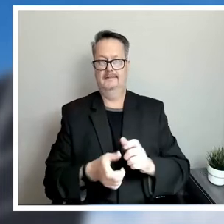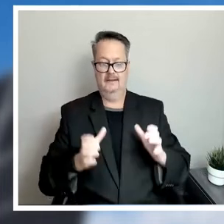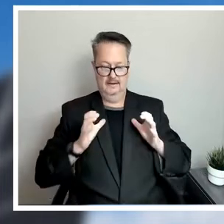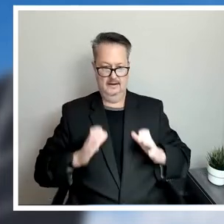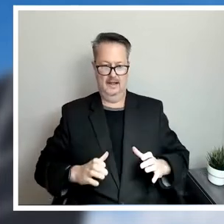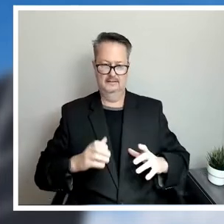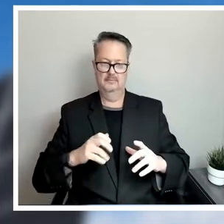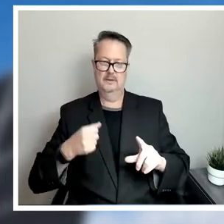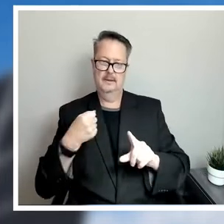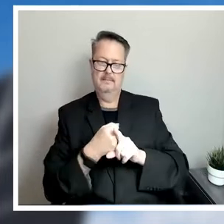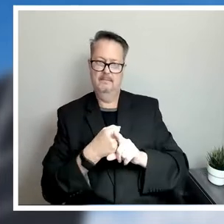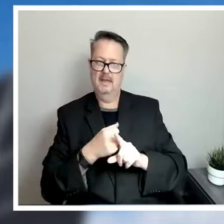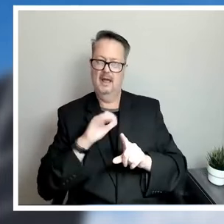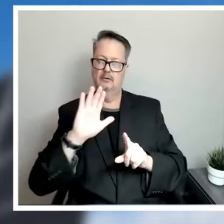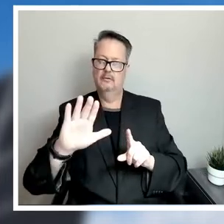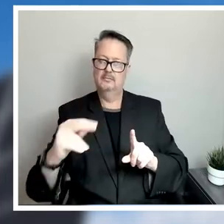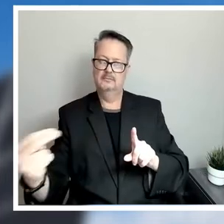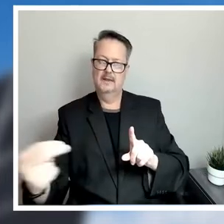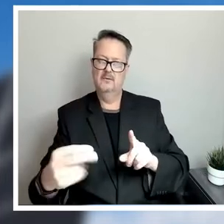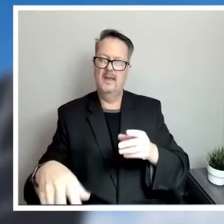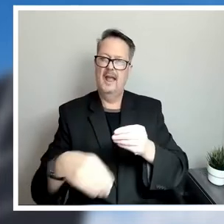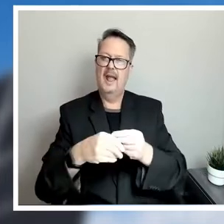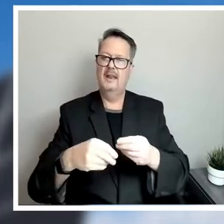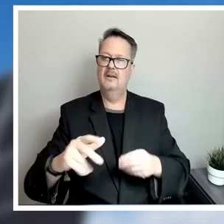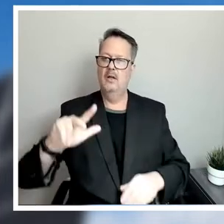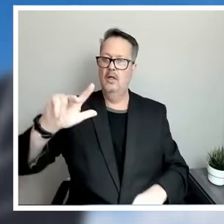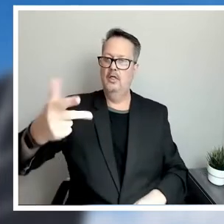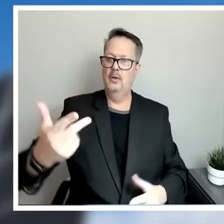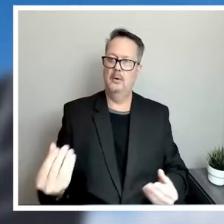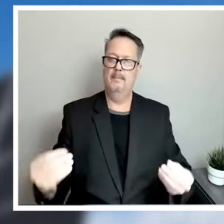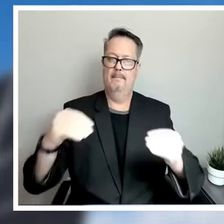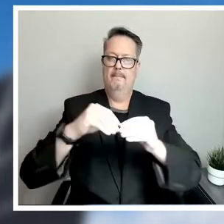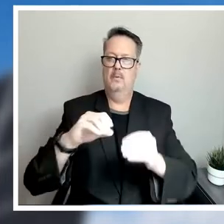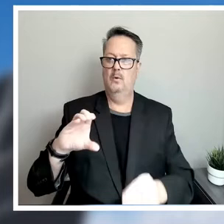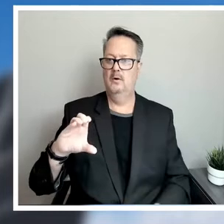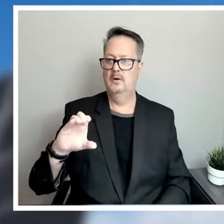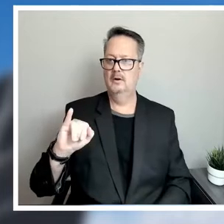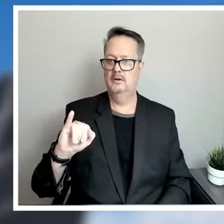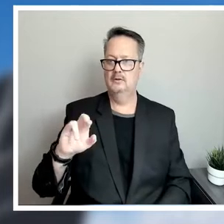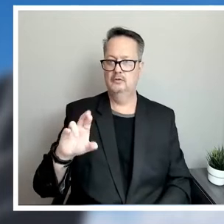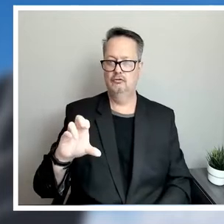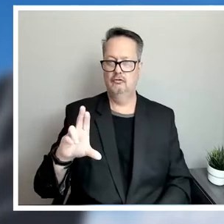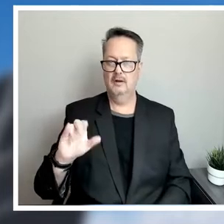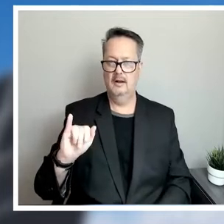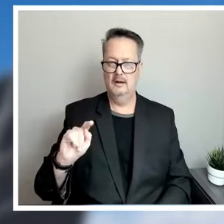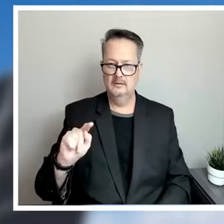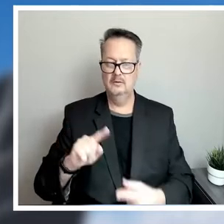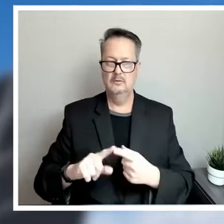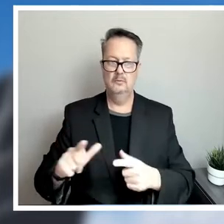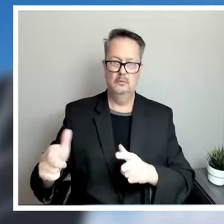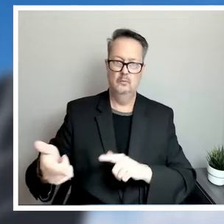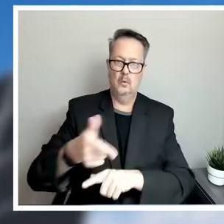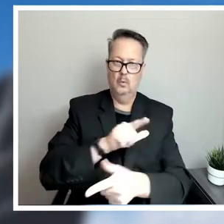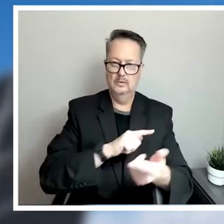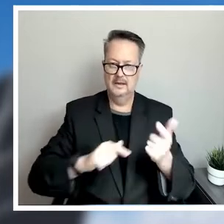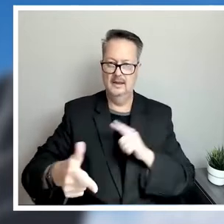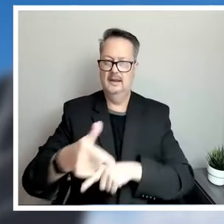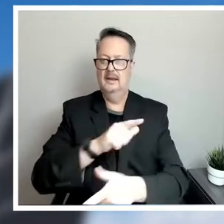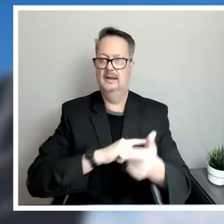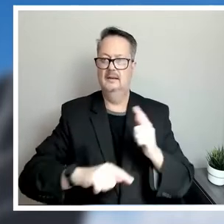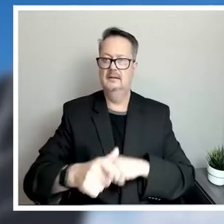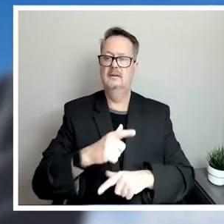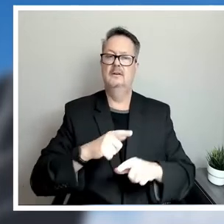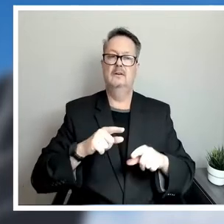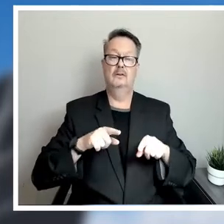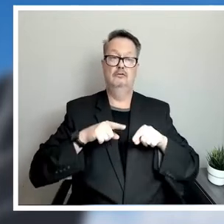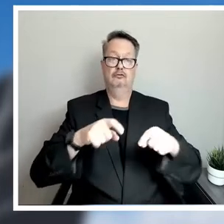perspective is we've added about a third more circuits that are available to be rotated during load shed. So that'll help for folks that were out for days. We're